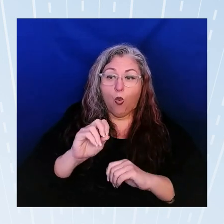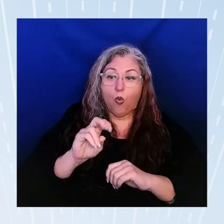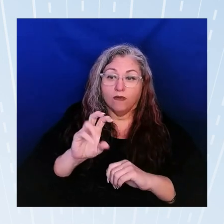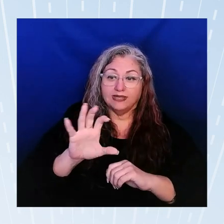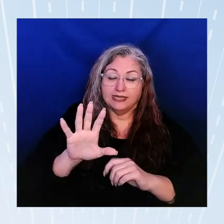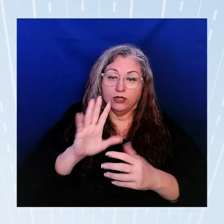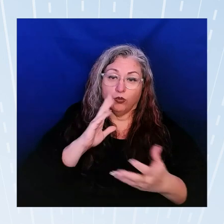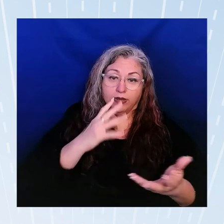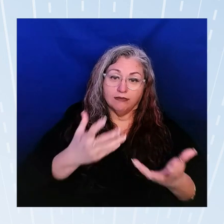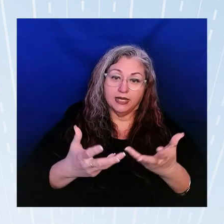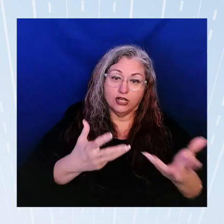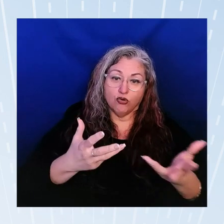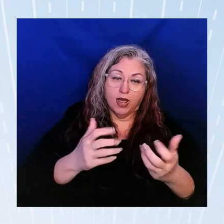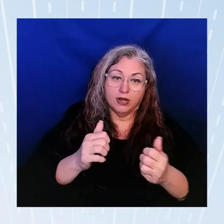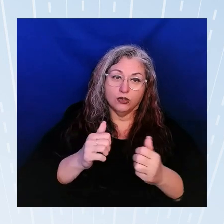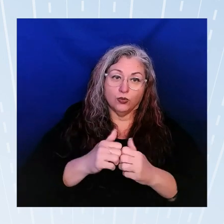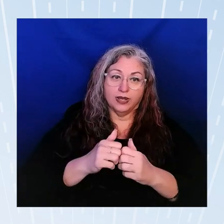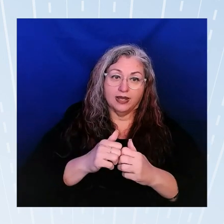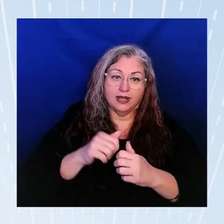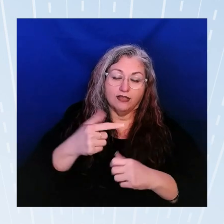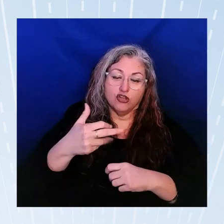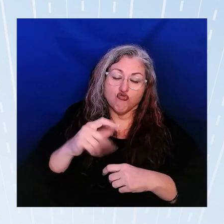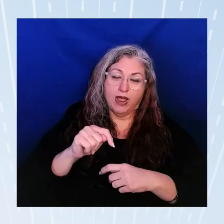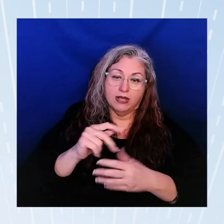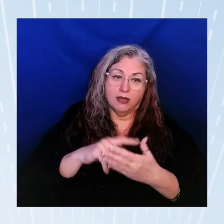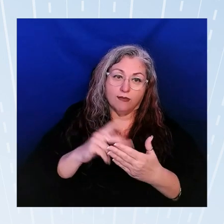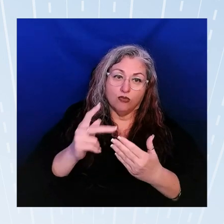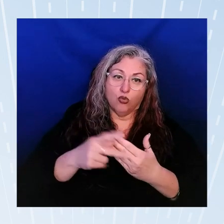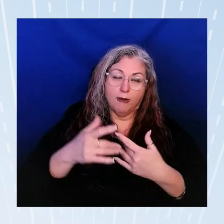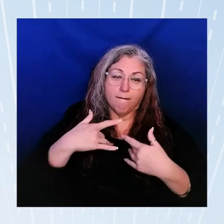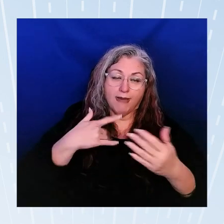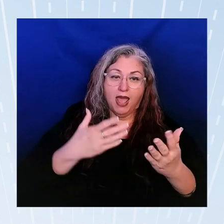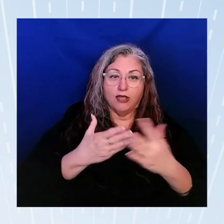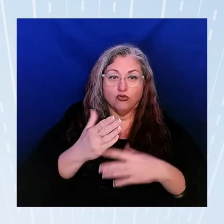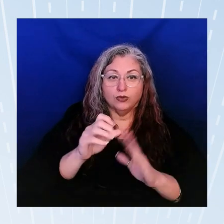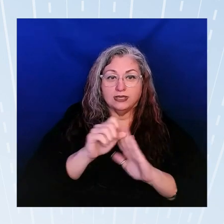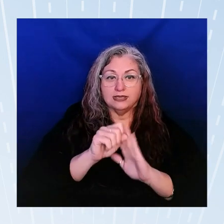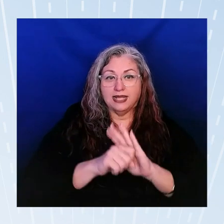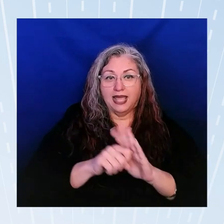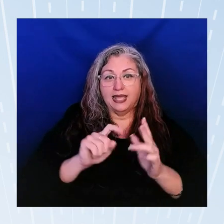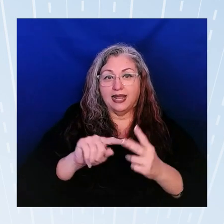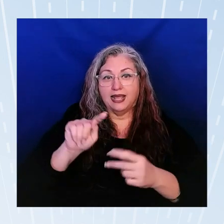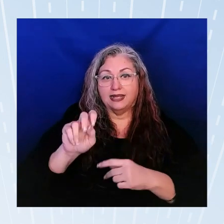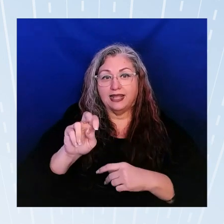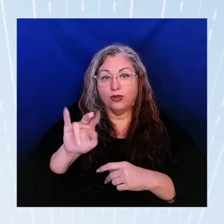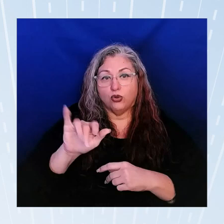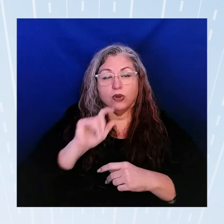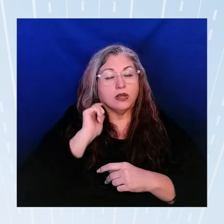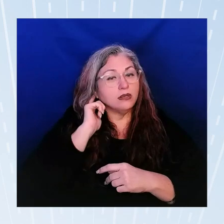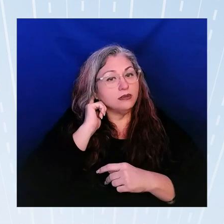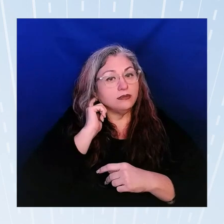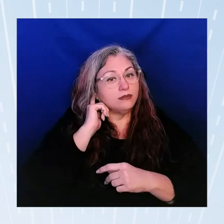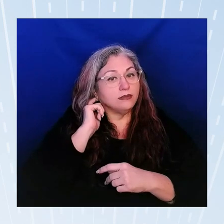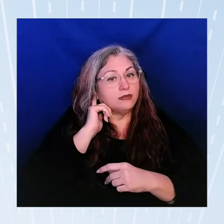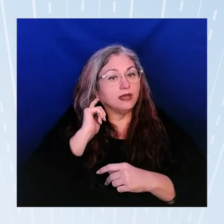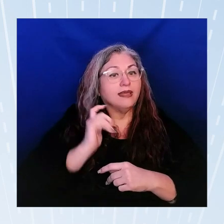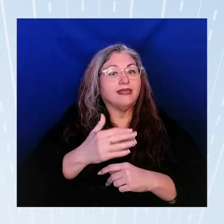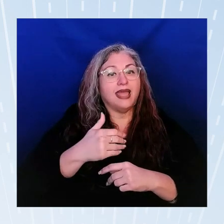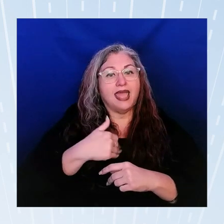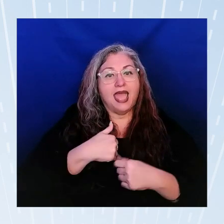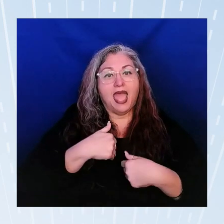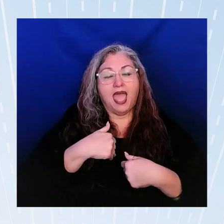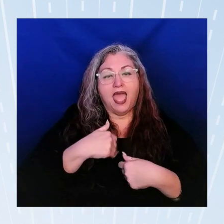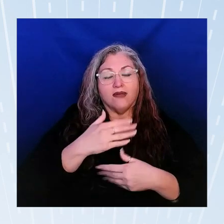with um these grant programs is through the states and territories and so they do have like you know a discretionary